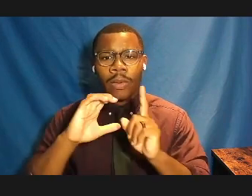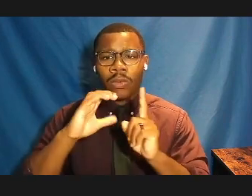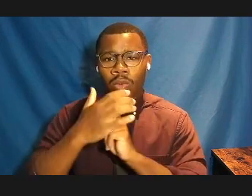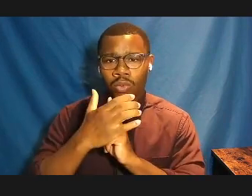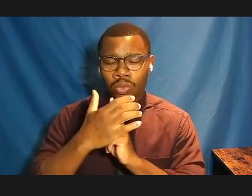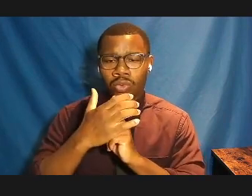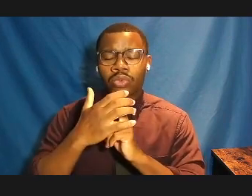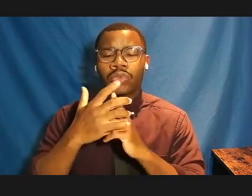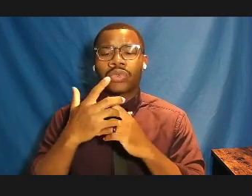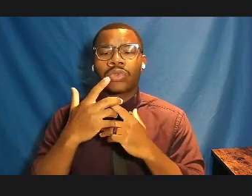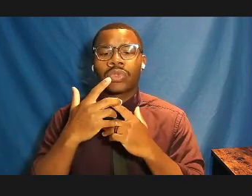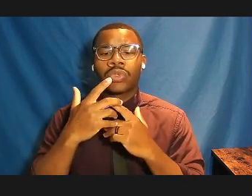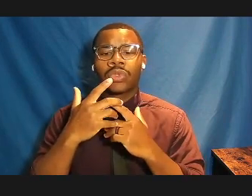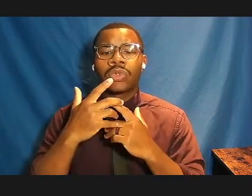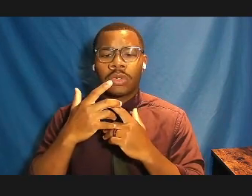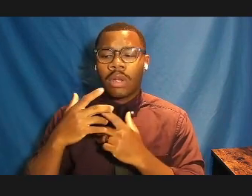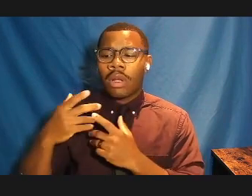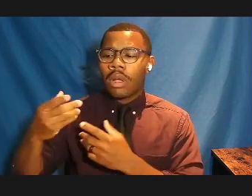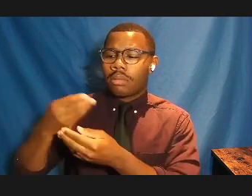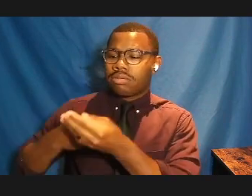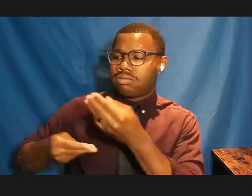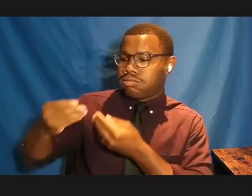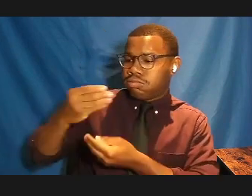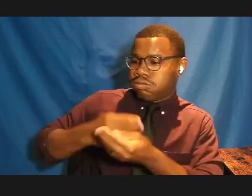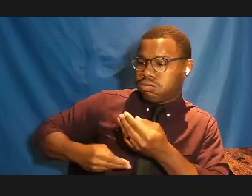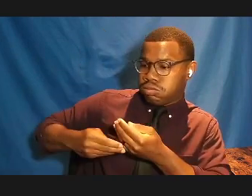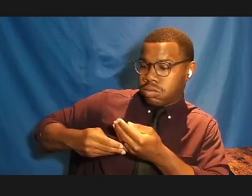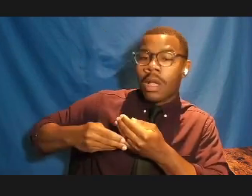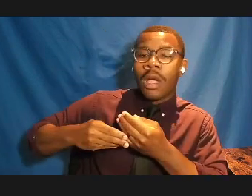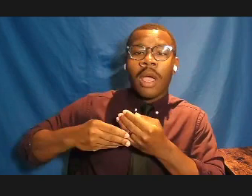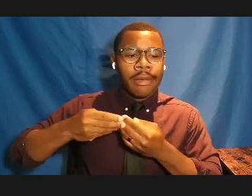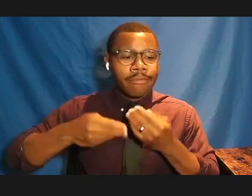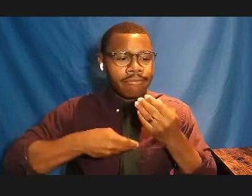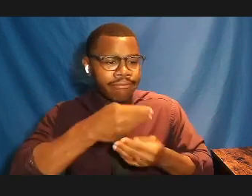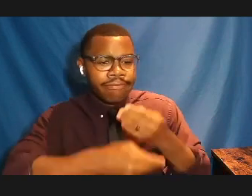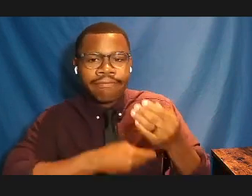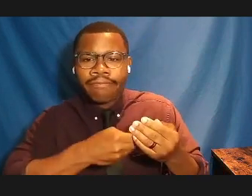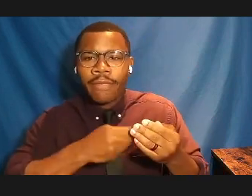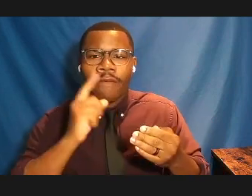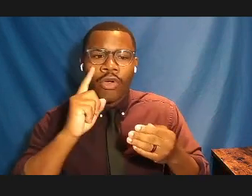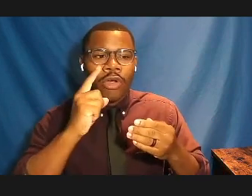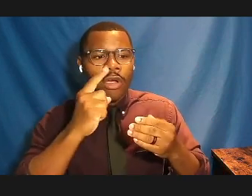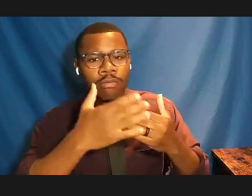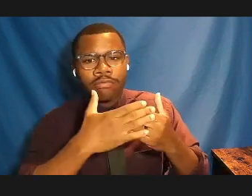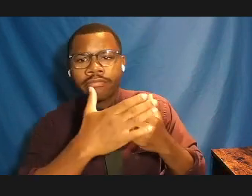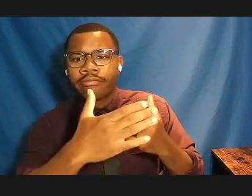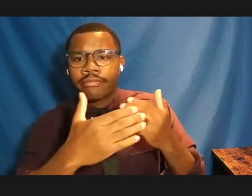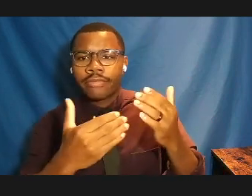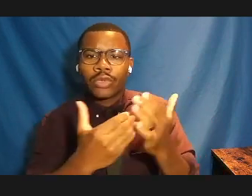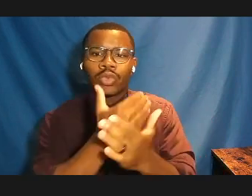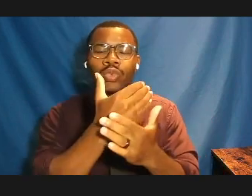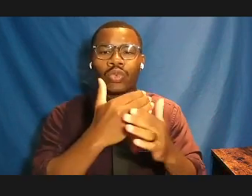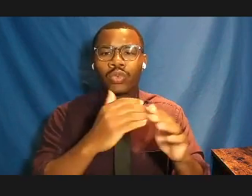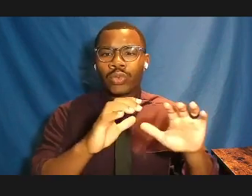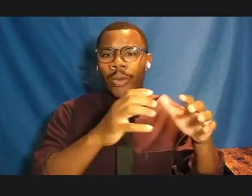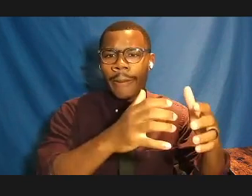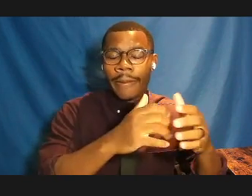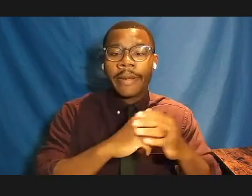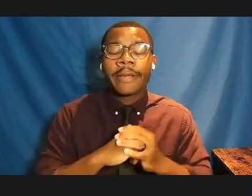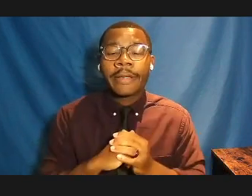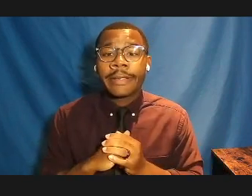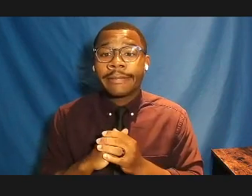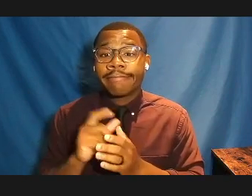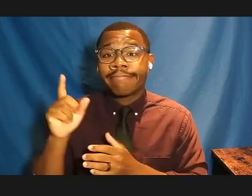refashioning those cultures for the postmodern age. In part, enslaved Africans have been shown to be keen